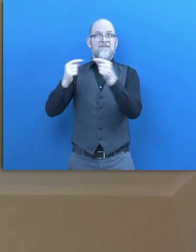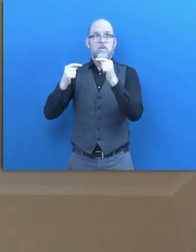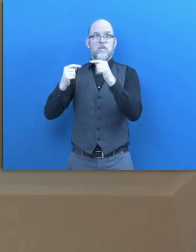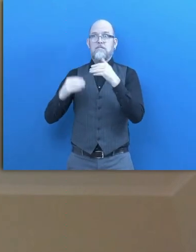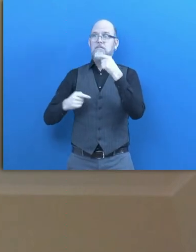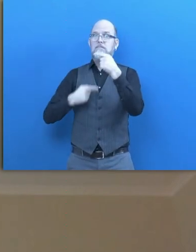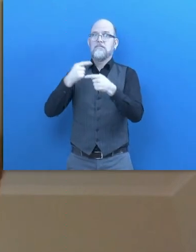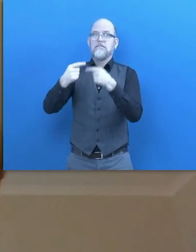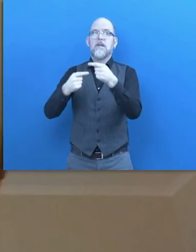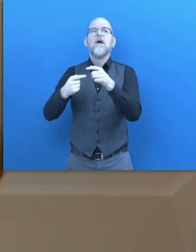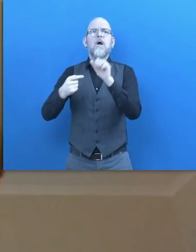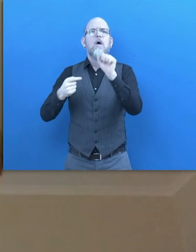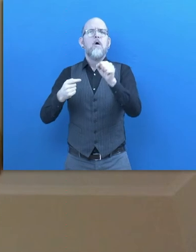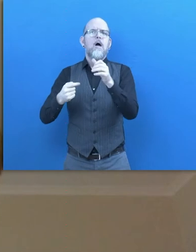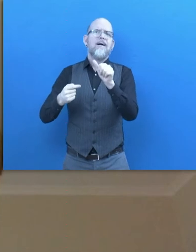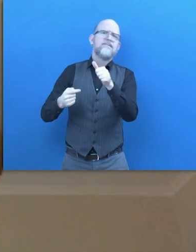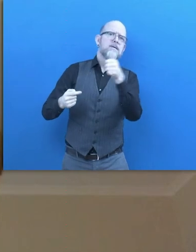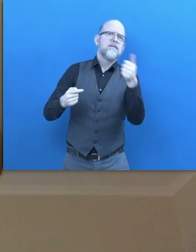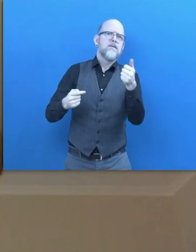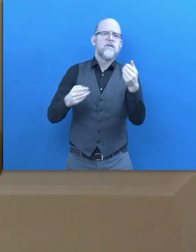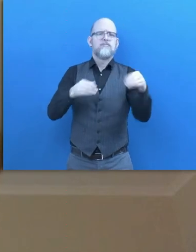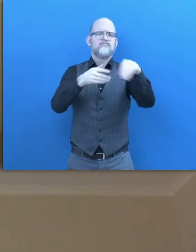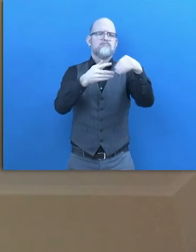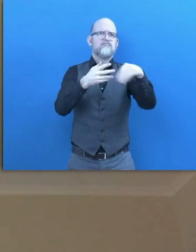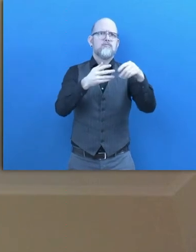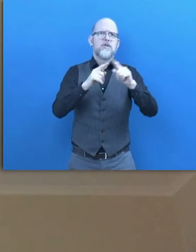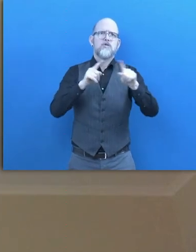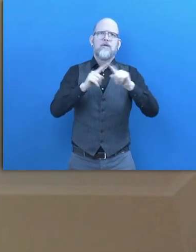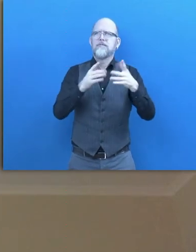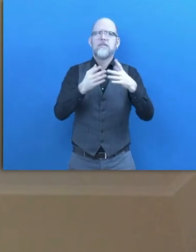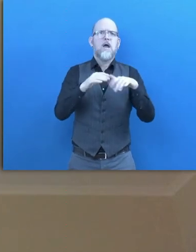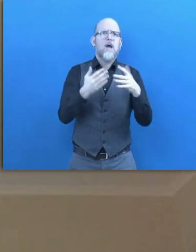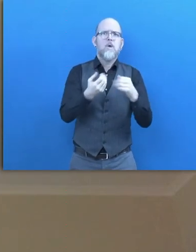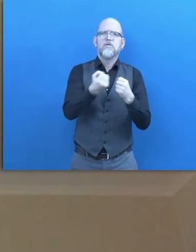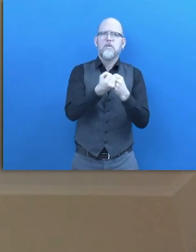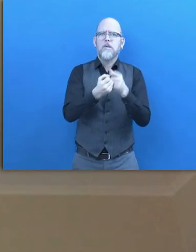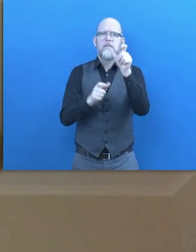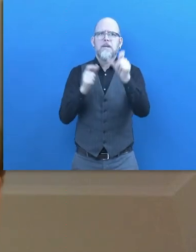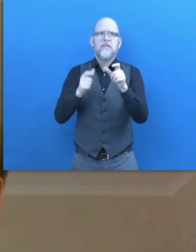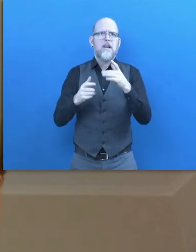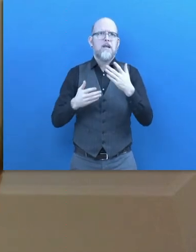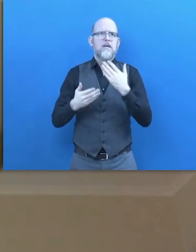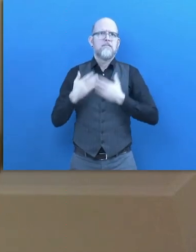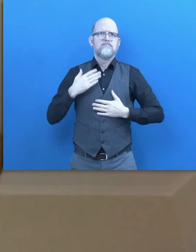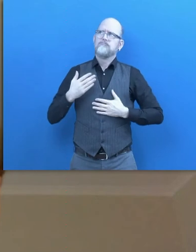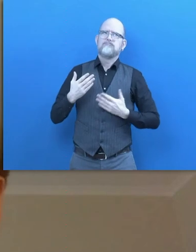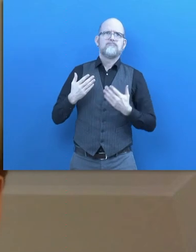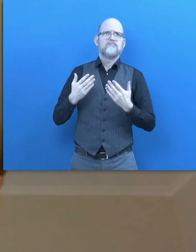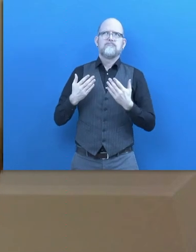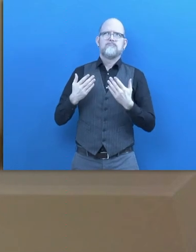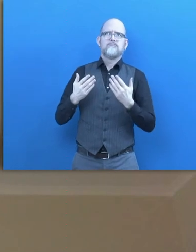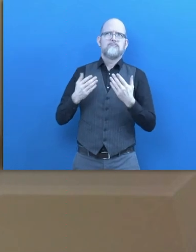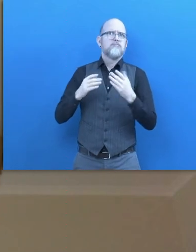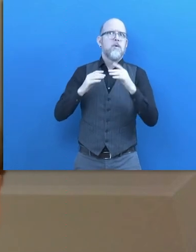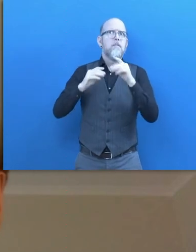had. And then we've done several things to support people with disabilities. For instance, a job platform and activities